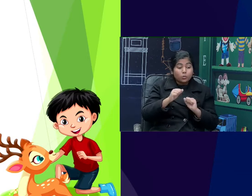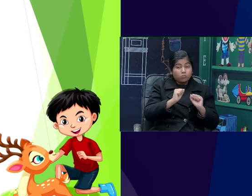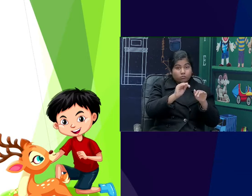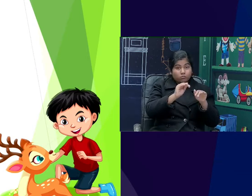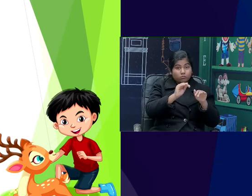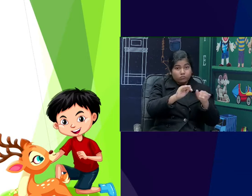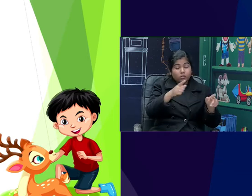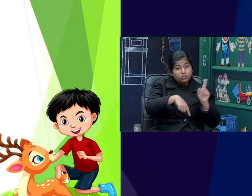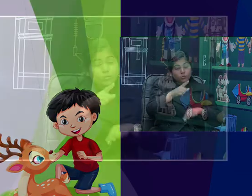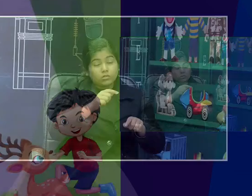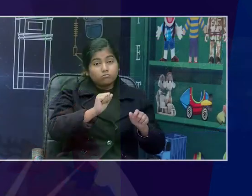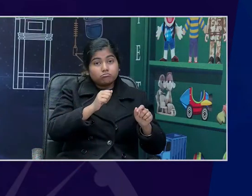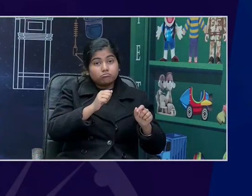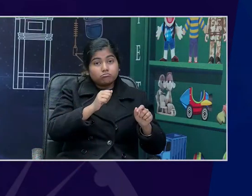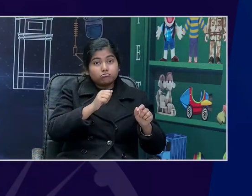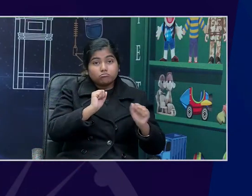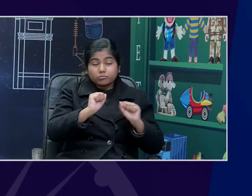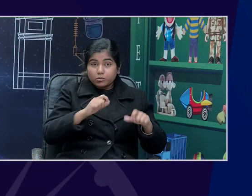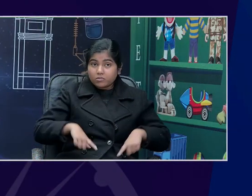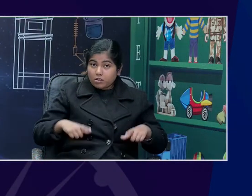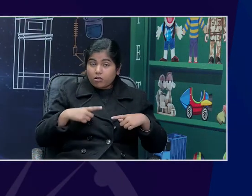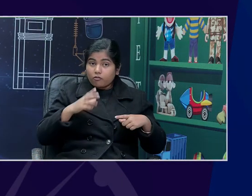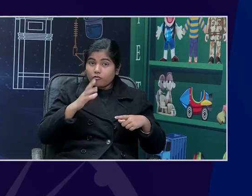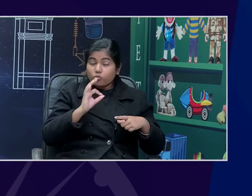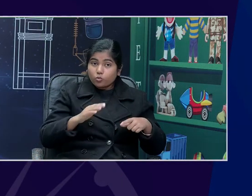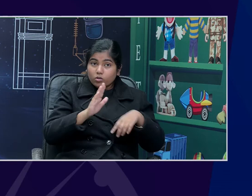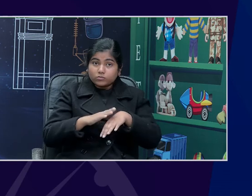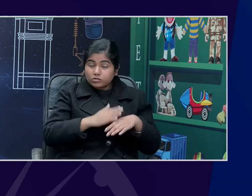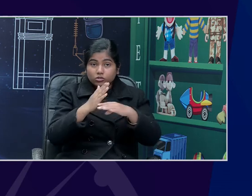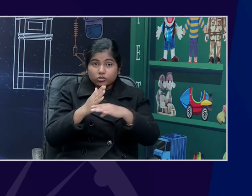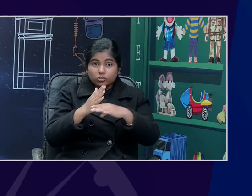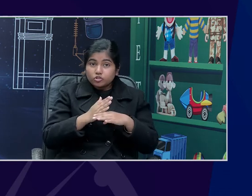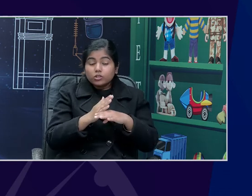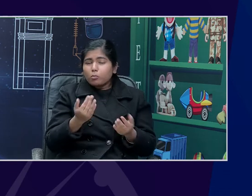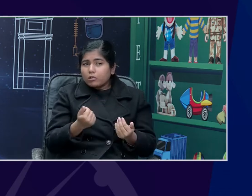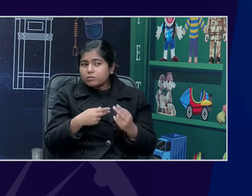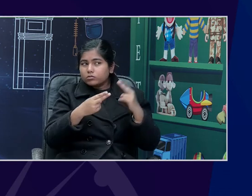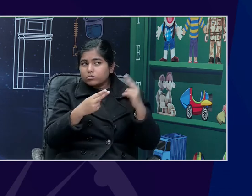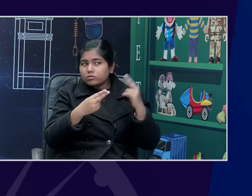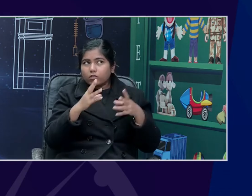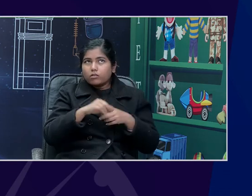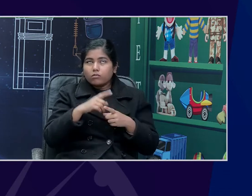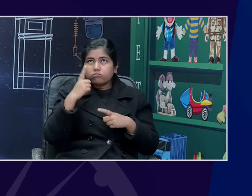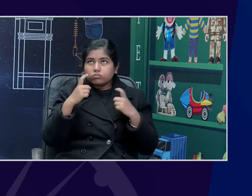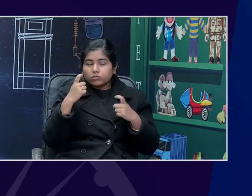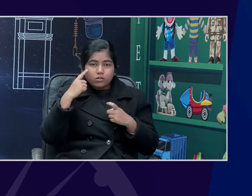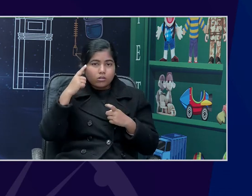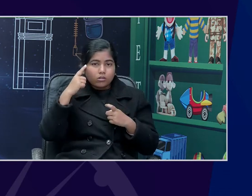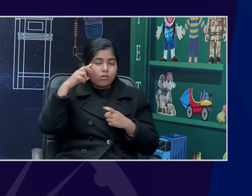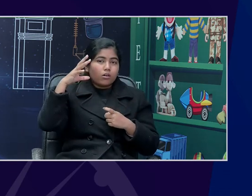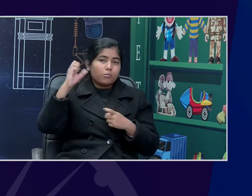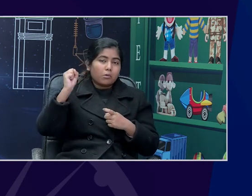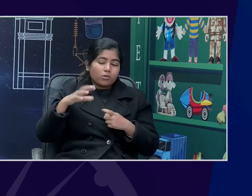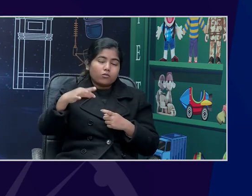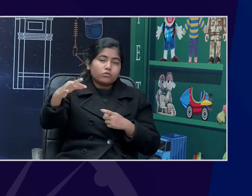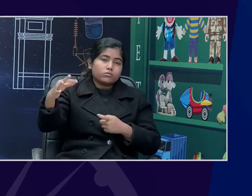lives using these words, they are more likely to remember these words and use them in future. So that's